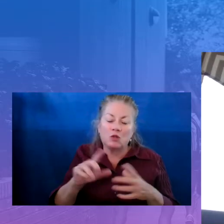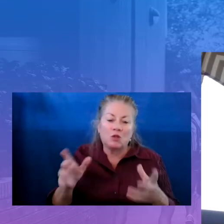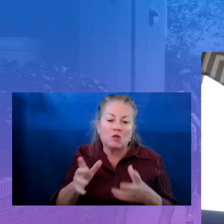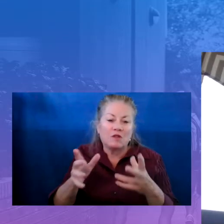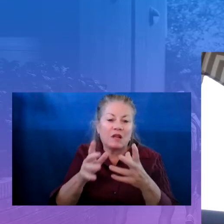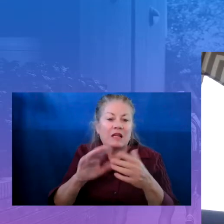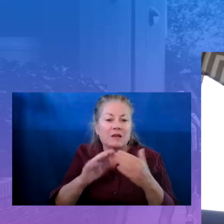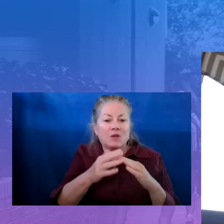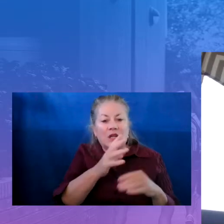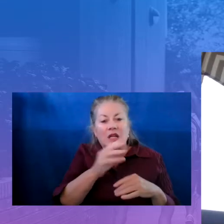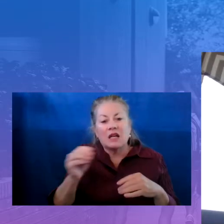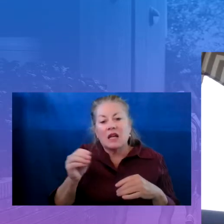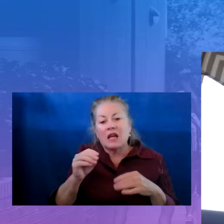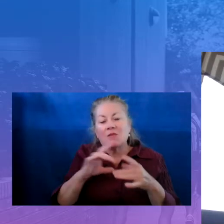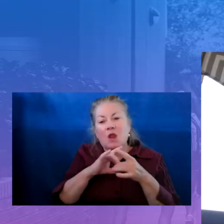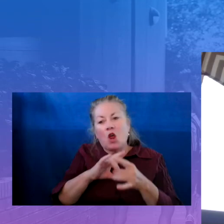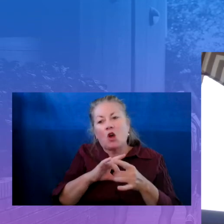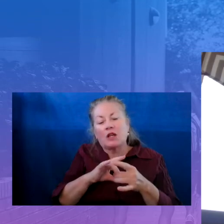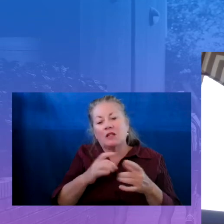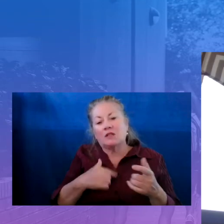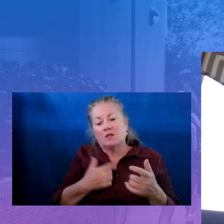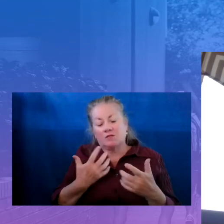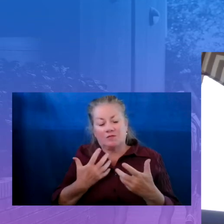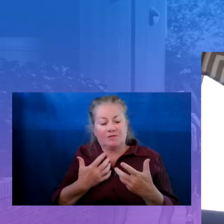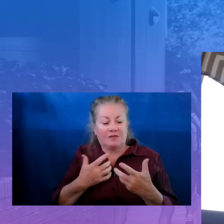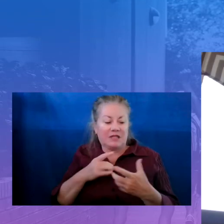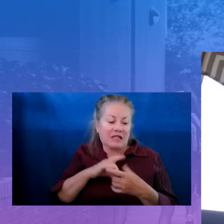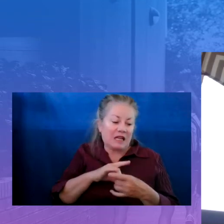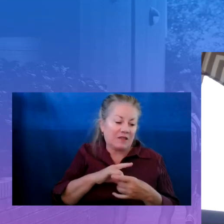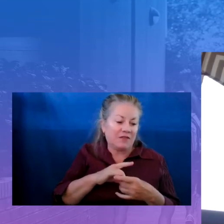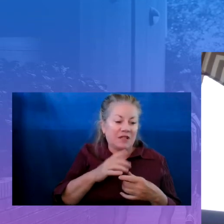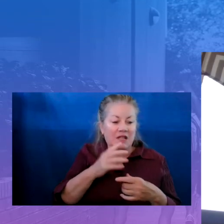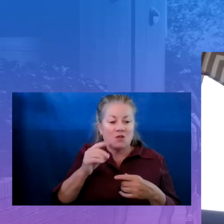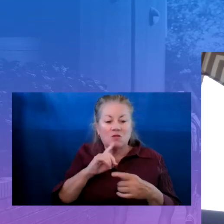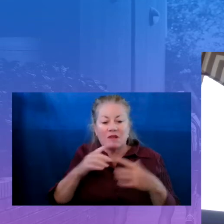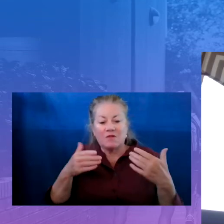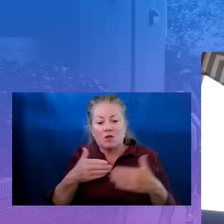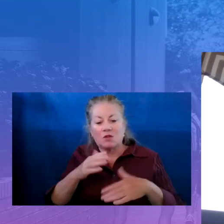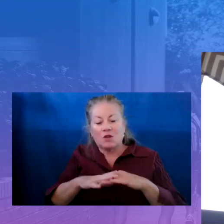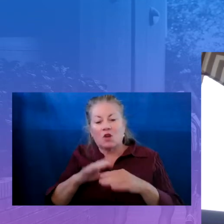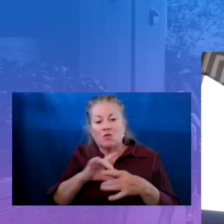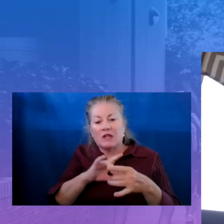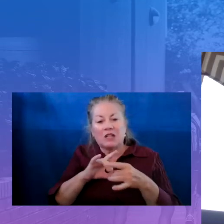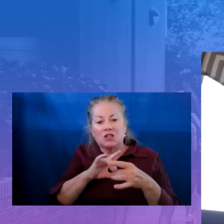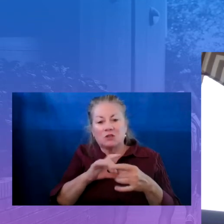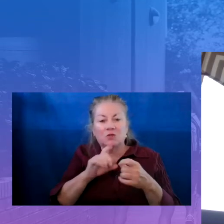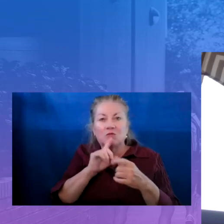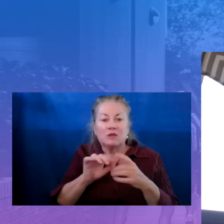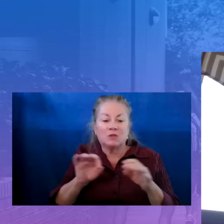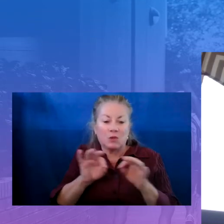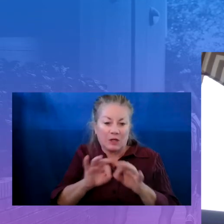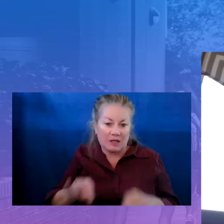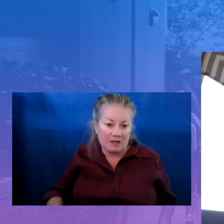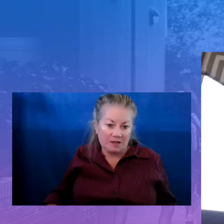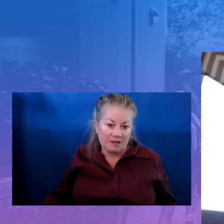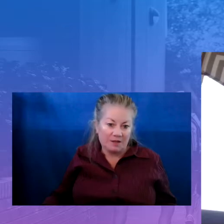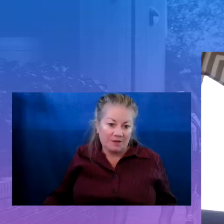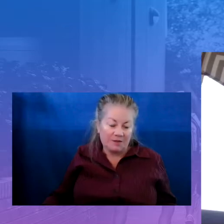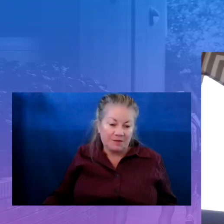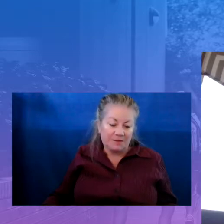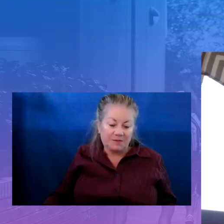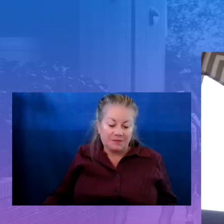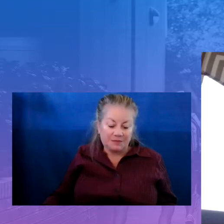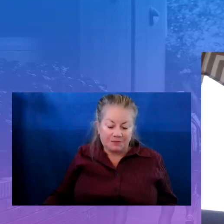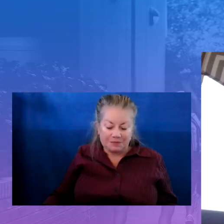So creating connectedness and really focusing on those relationships is important. And then we know that it requires an